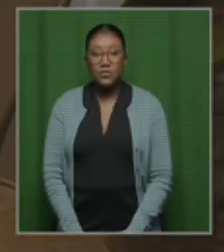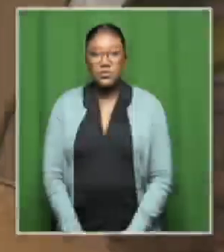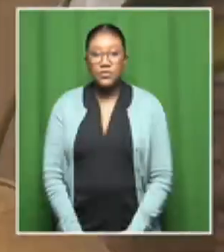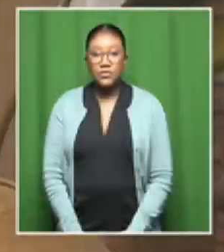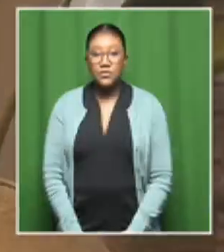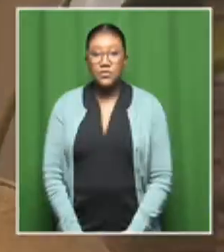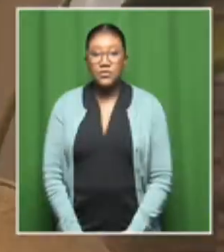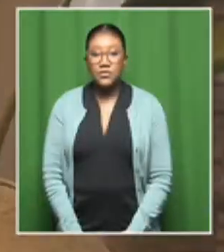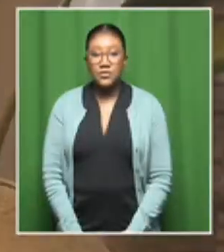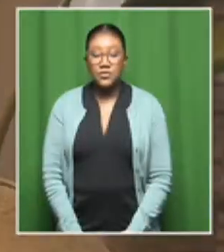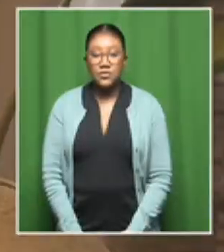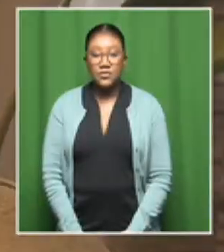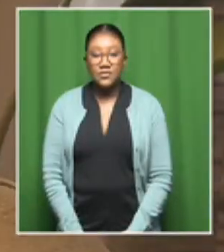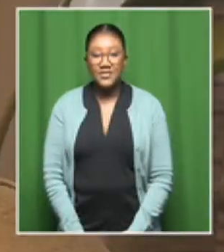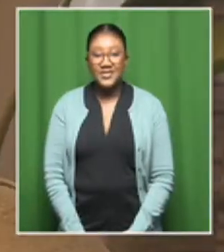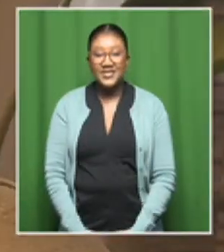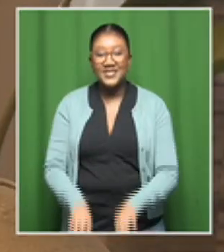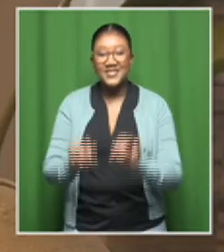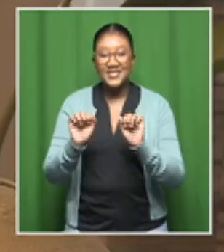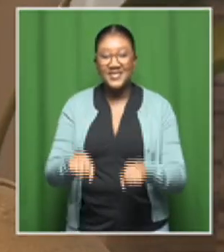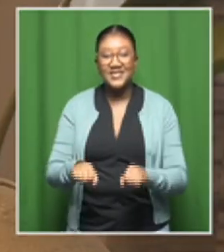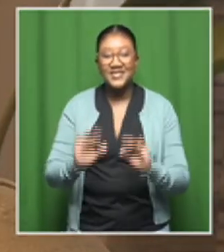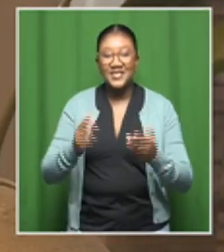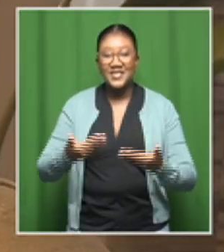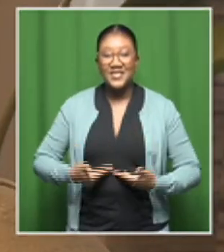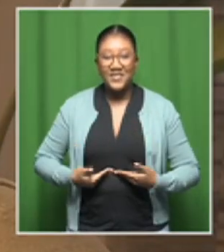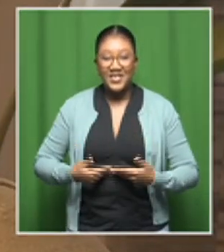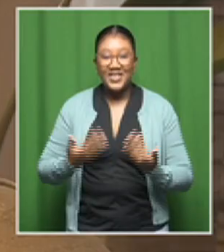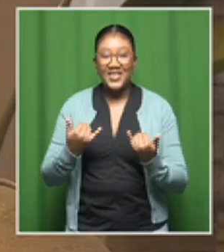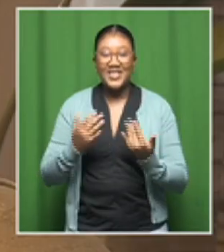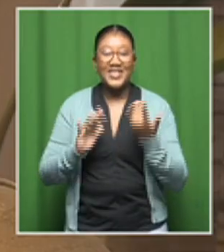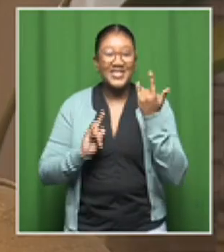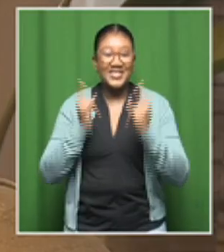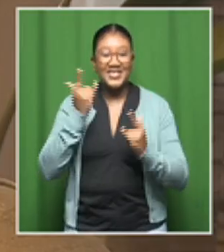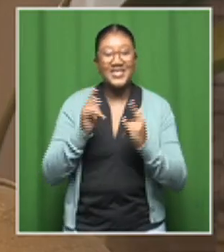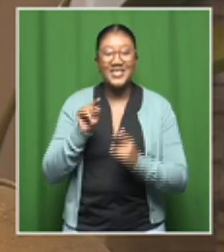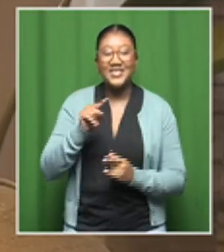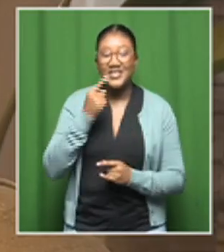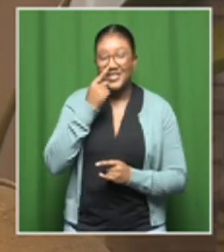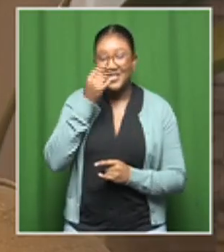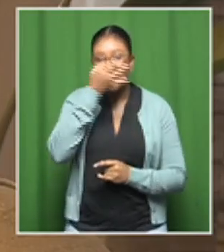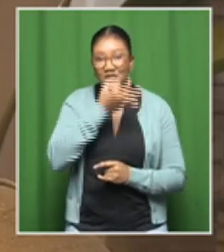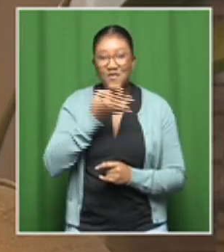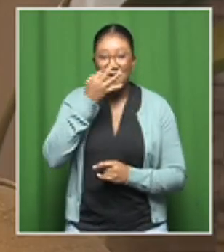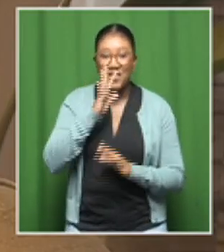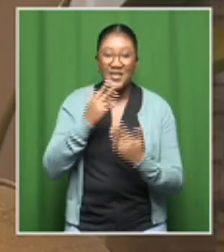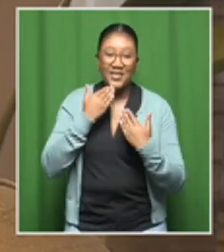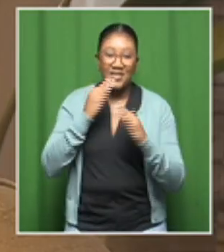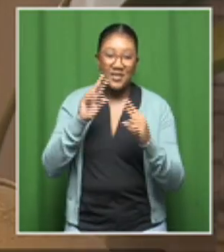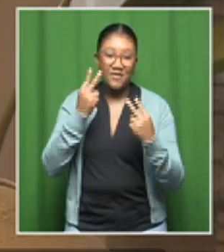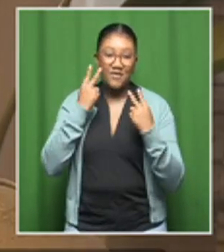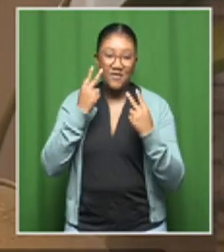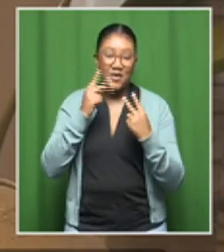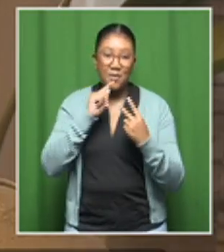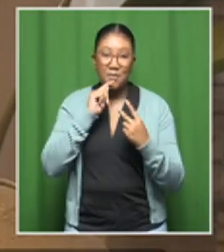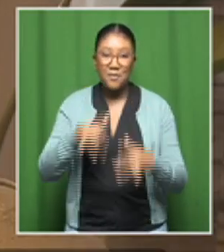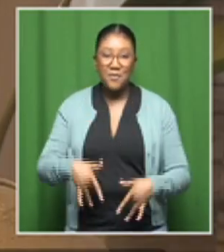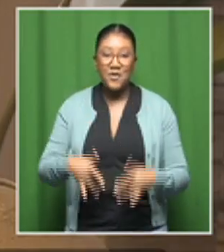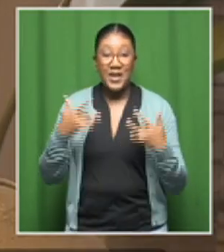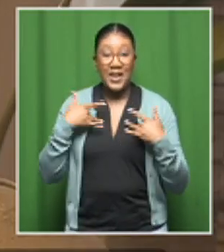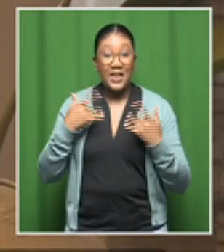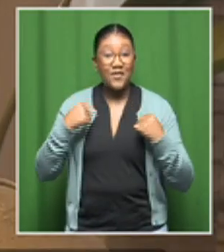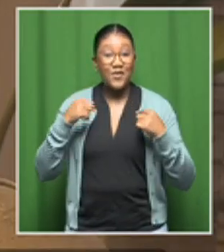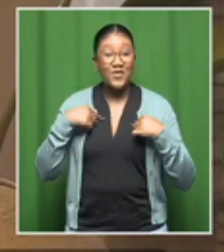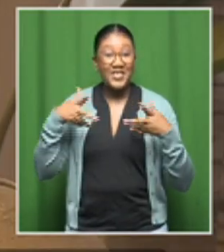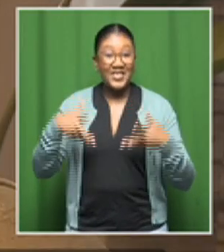Music And welcome back to the City of Roses and thanks for being with us on Morning Live and we've been at it since